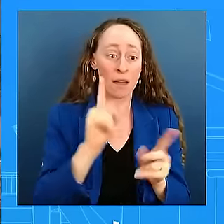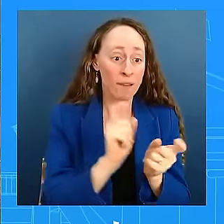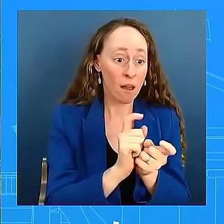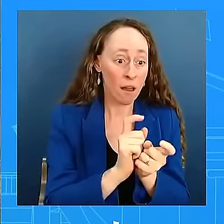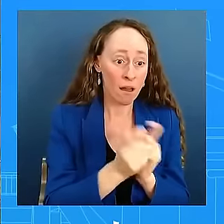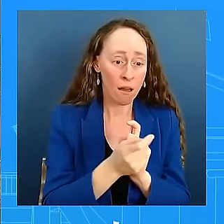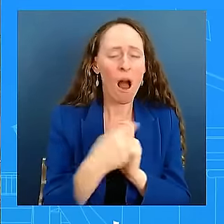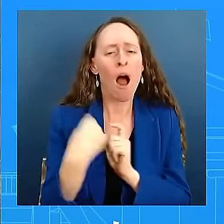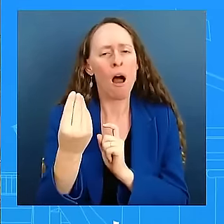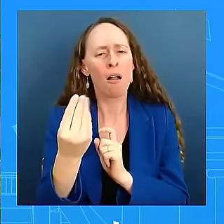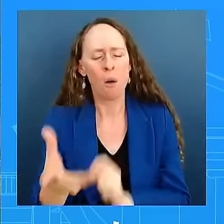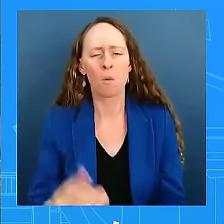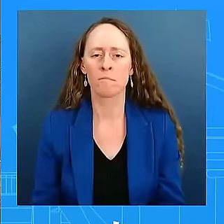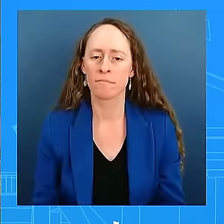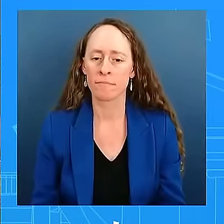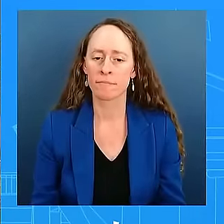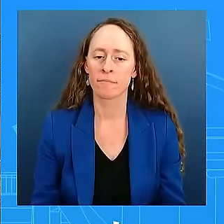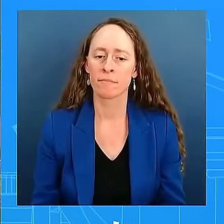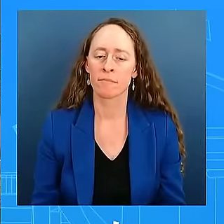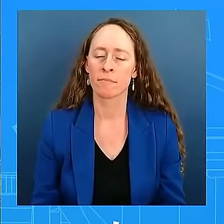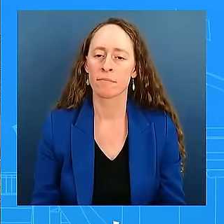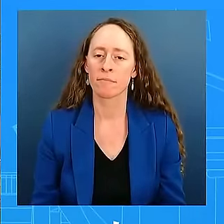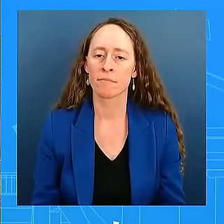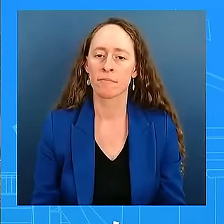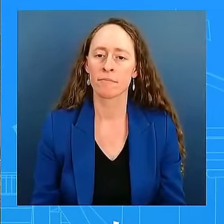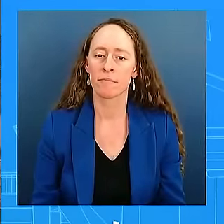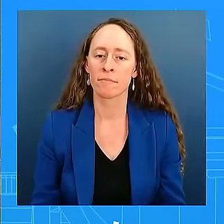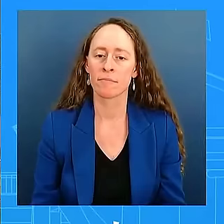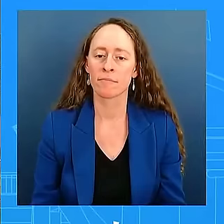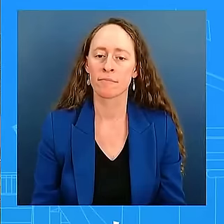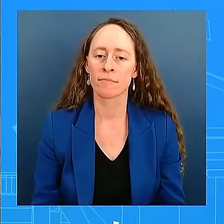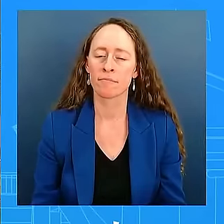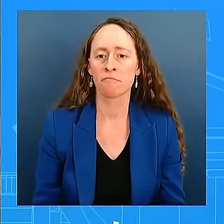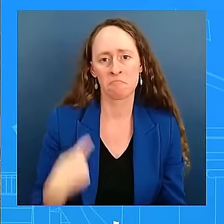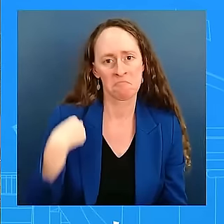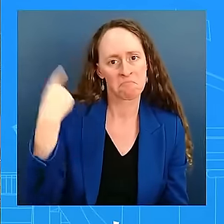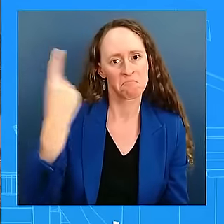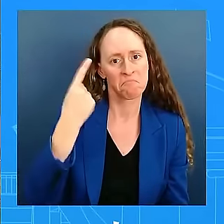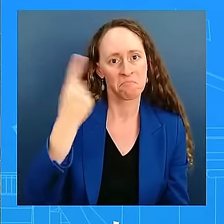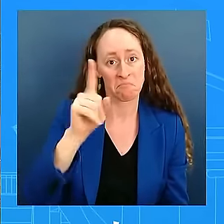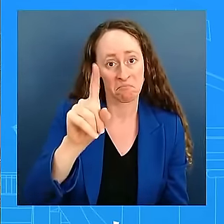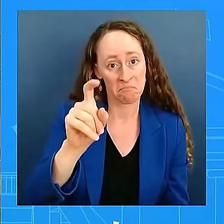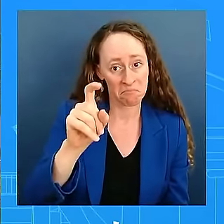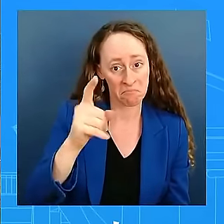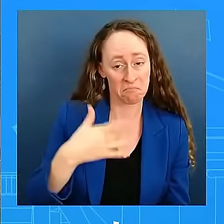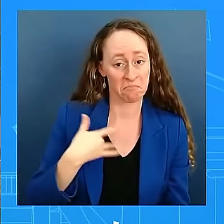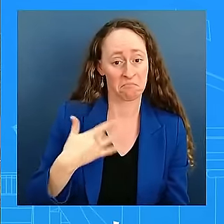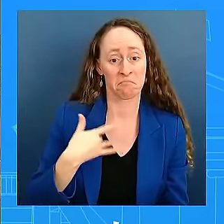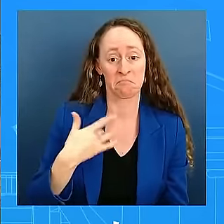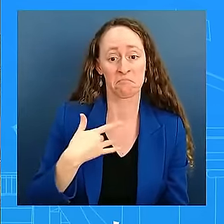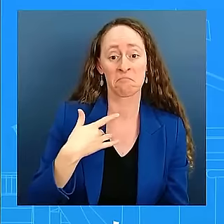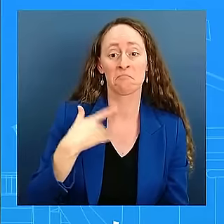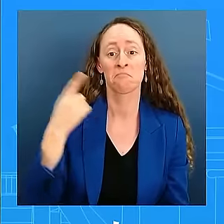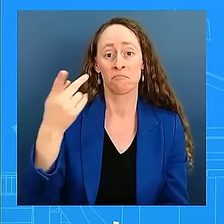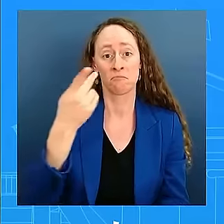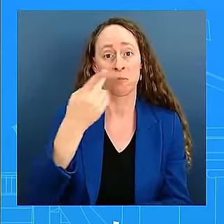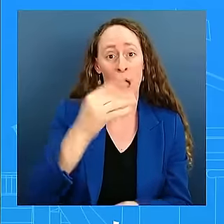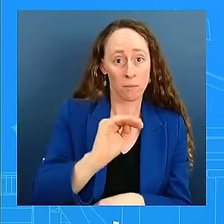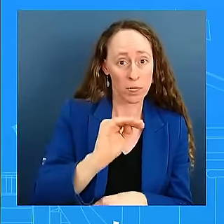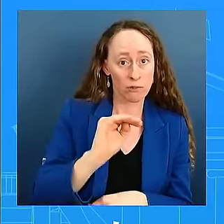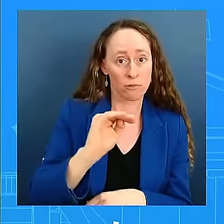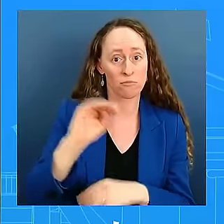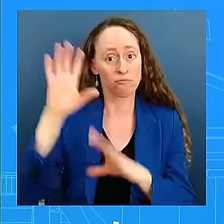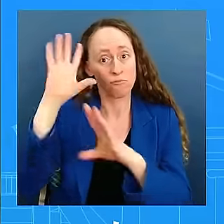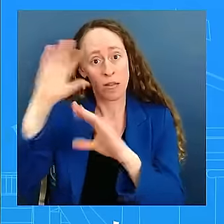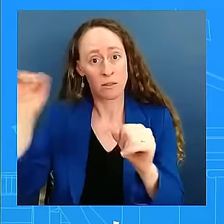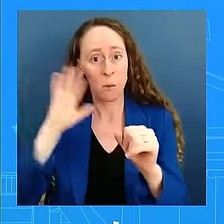call with Bibi before the election, or is Biden holding out until – or is President holding out until – the president said he was going to call the prime minister? I don't